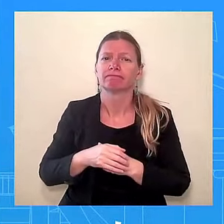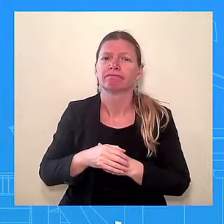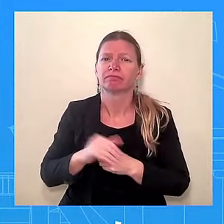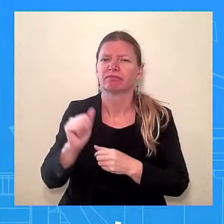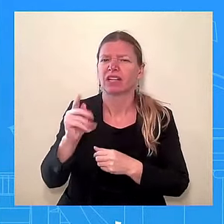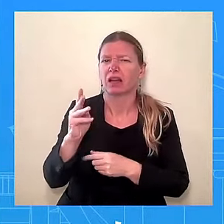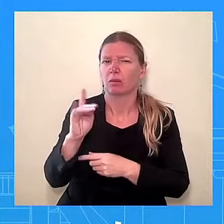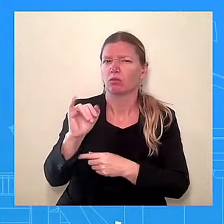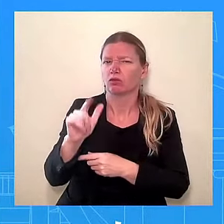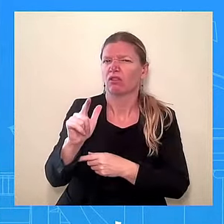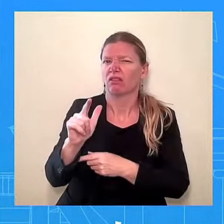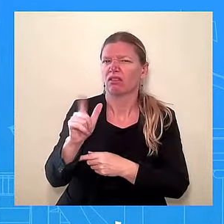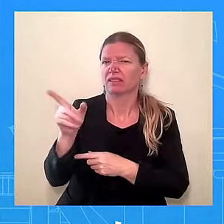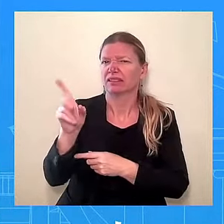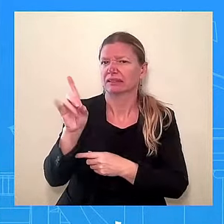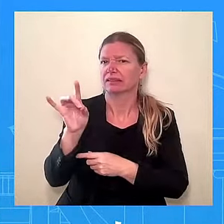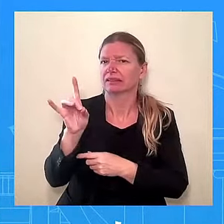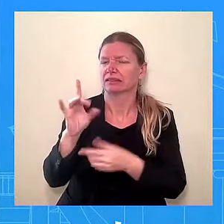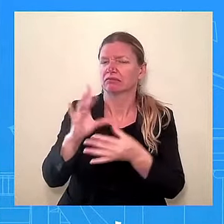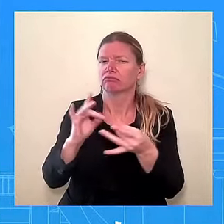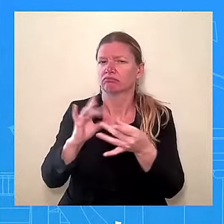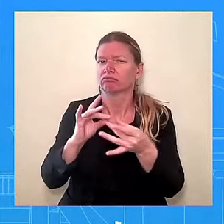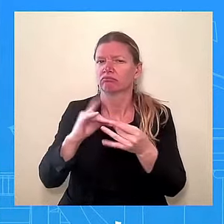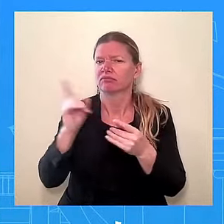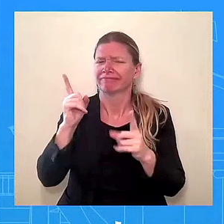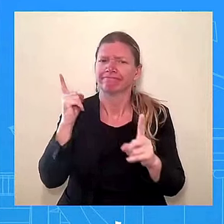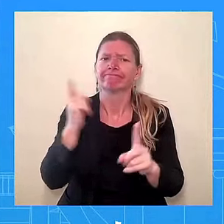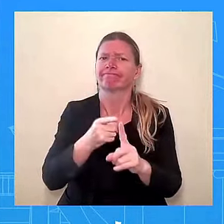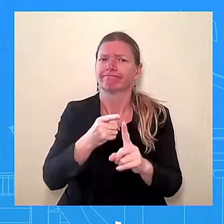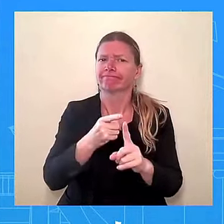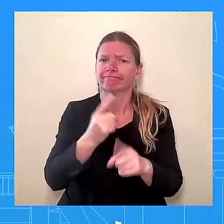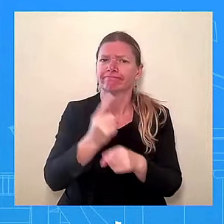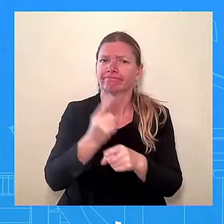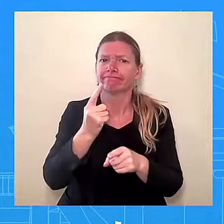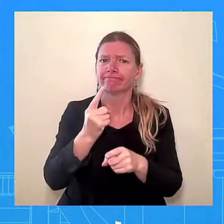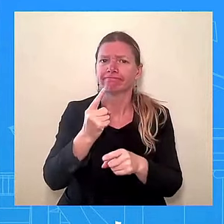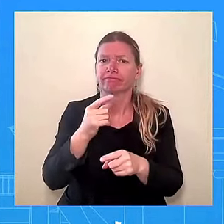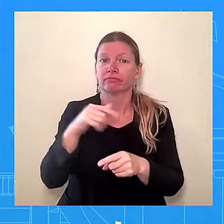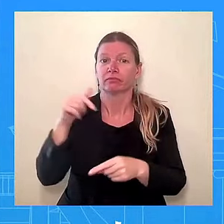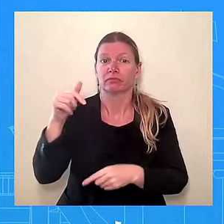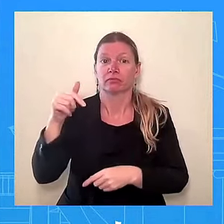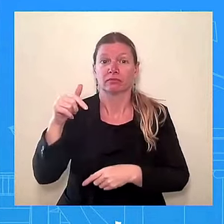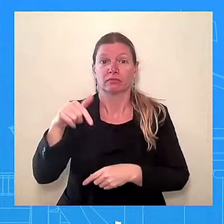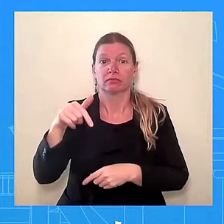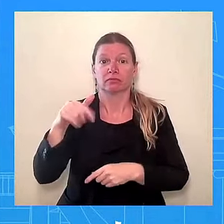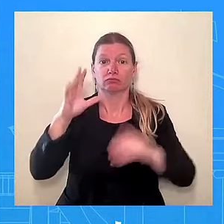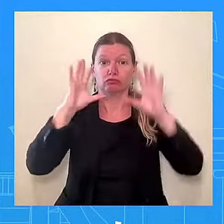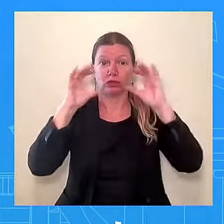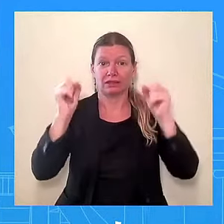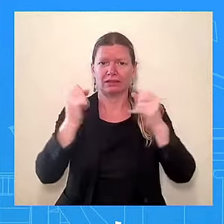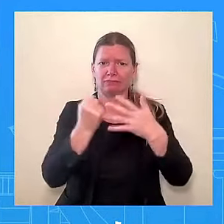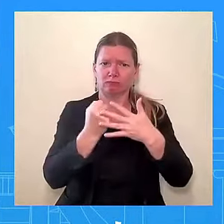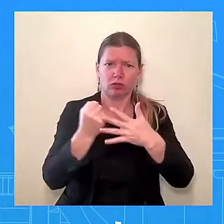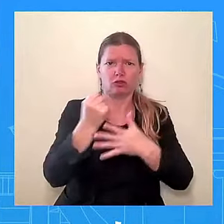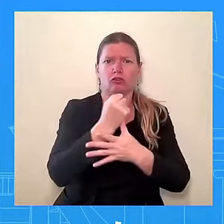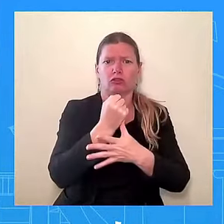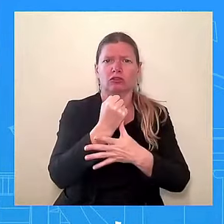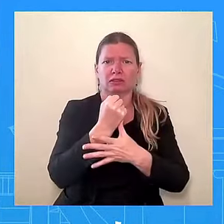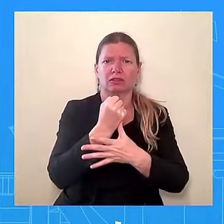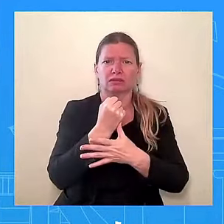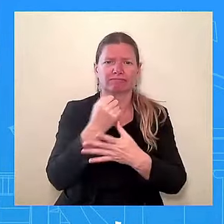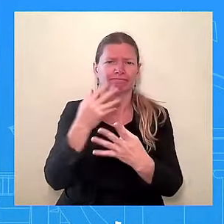that has made it a priority to get home wrongfully detained Americans back to their families,